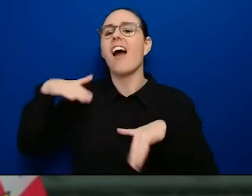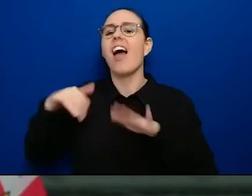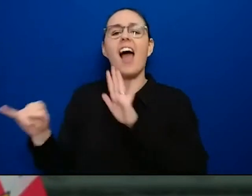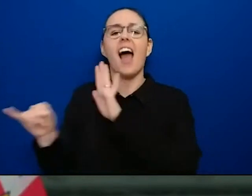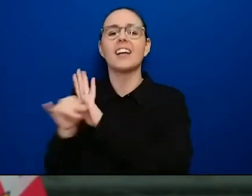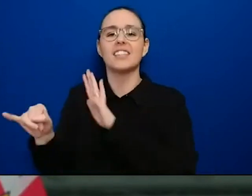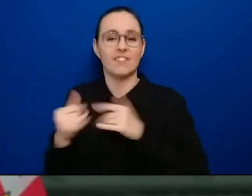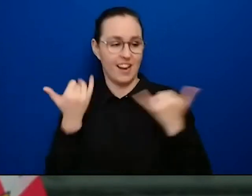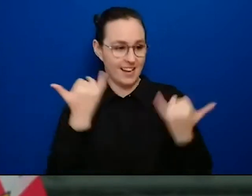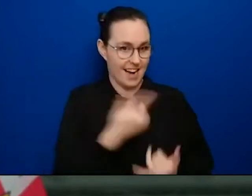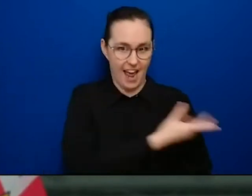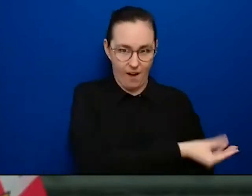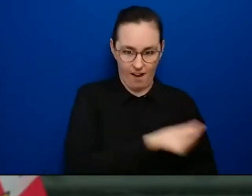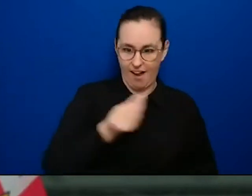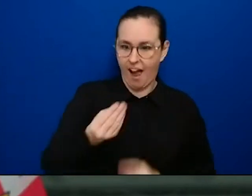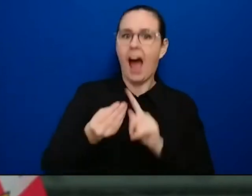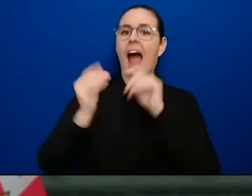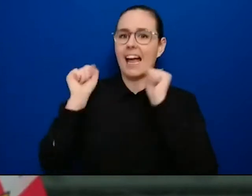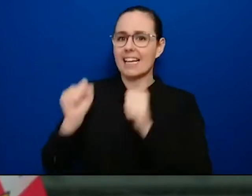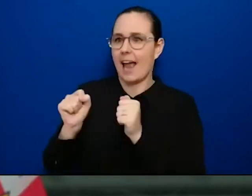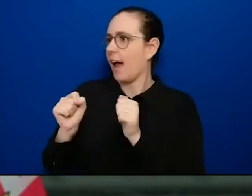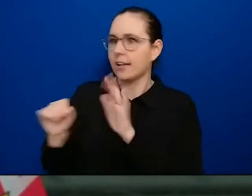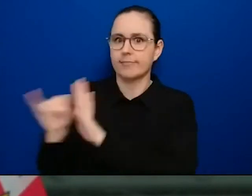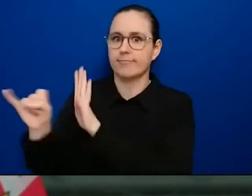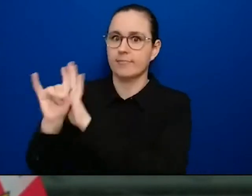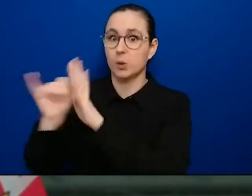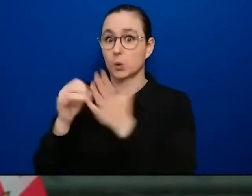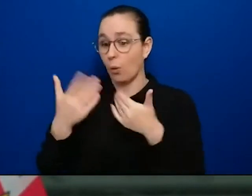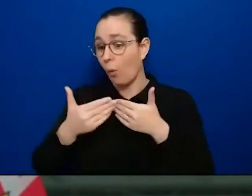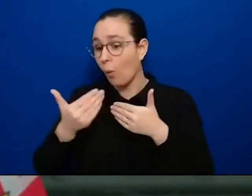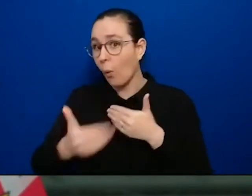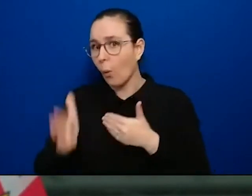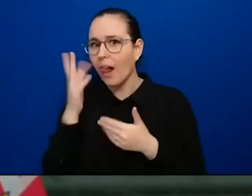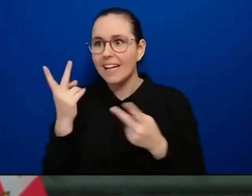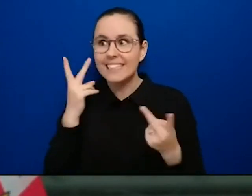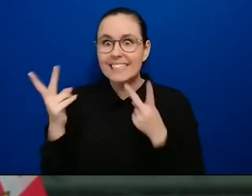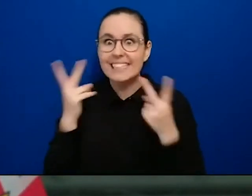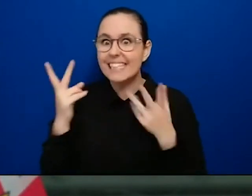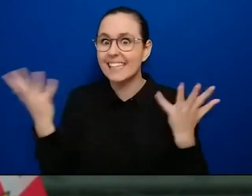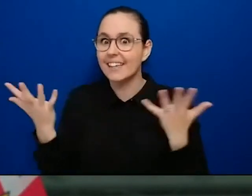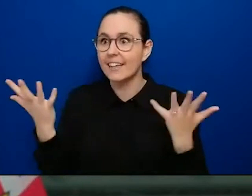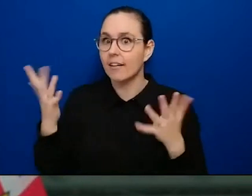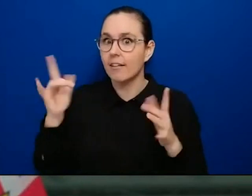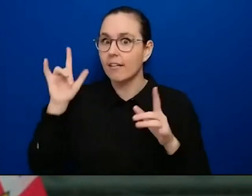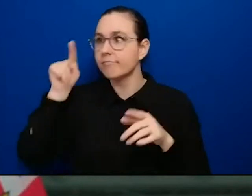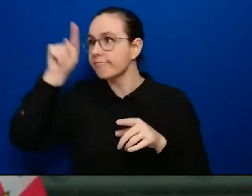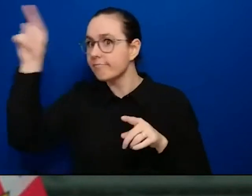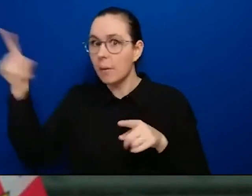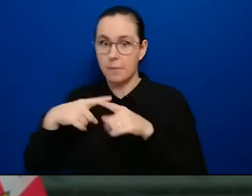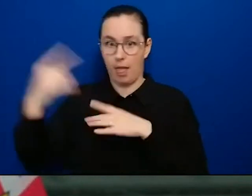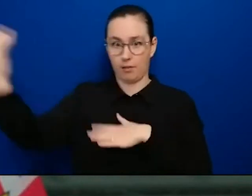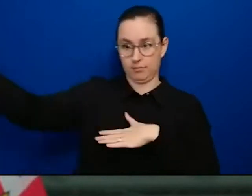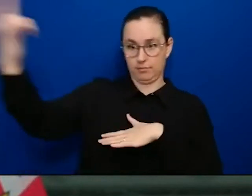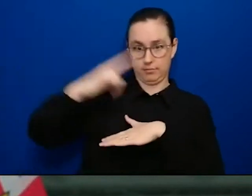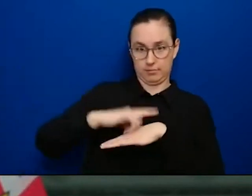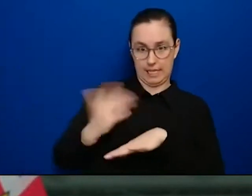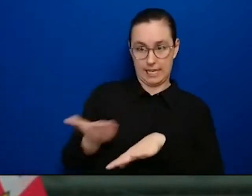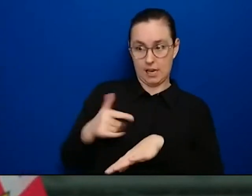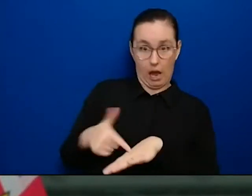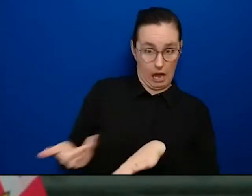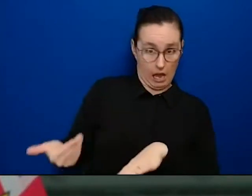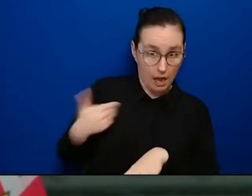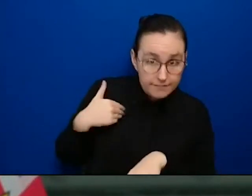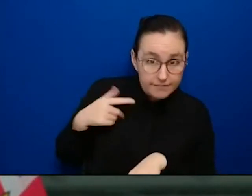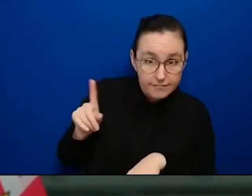don't yet know how many additional people will be returning travellers to BC from the additional